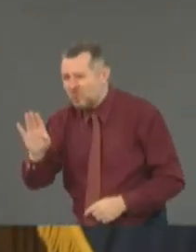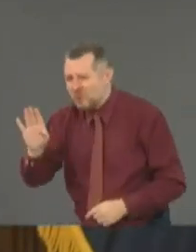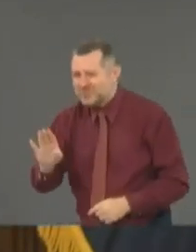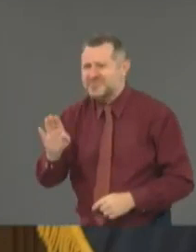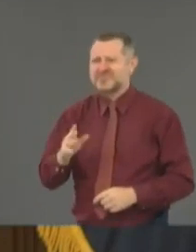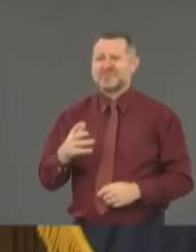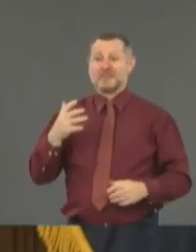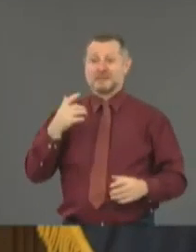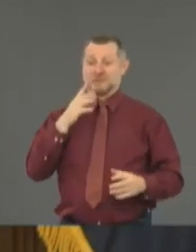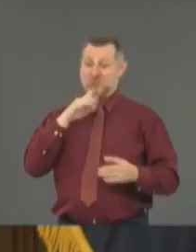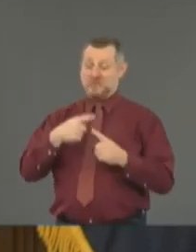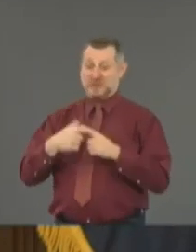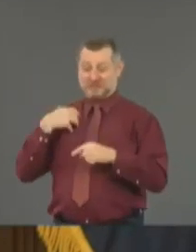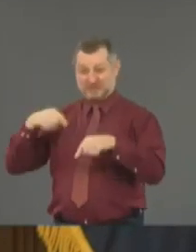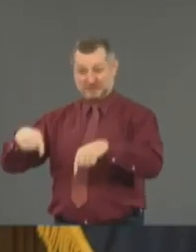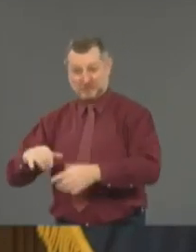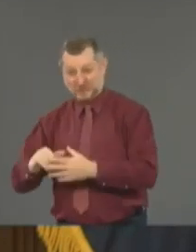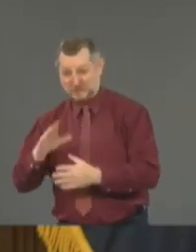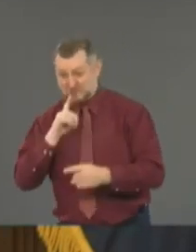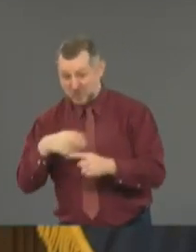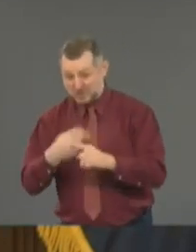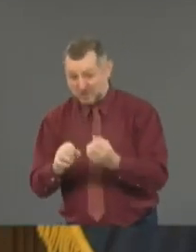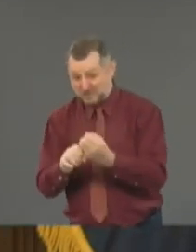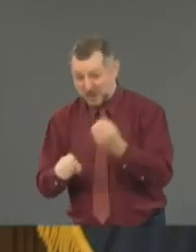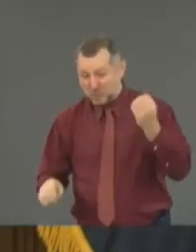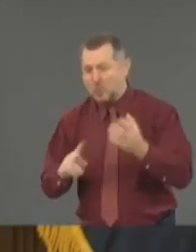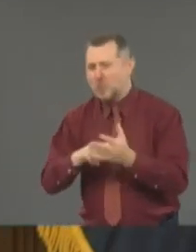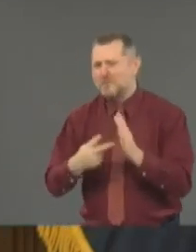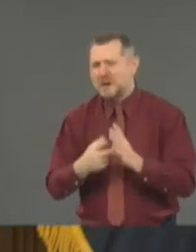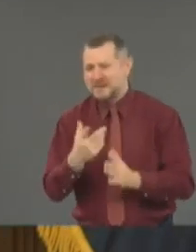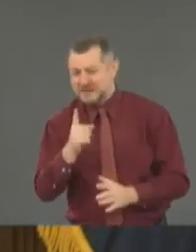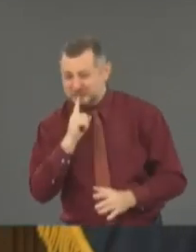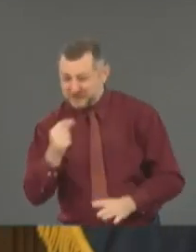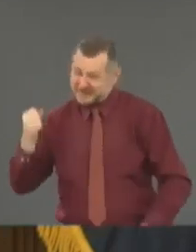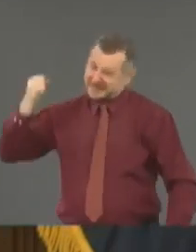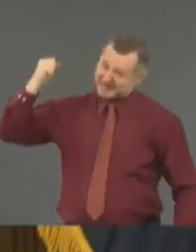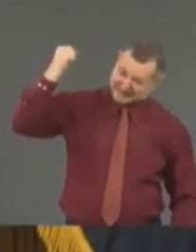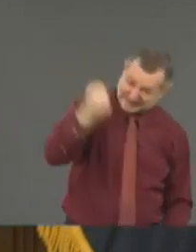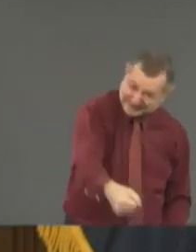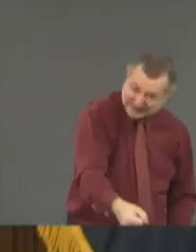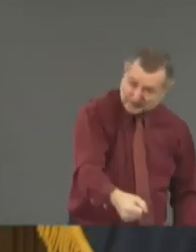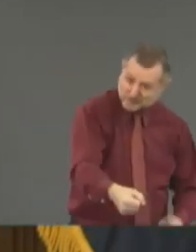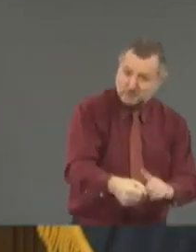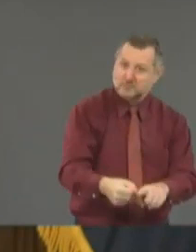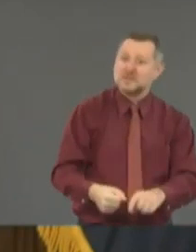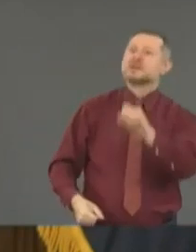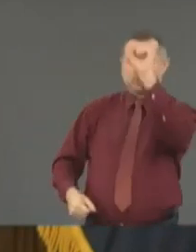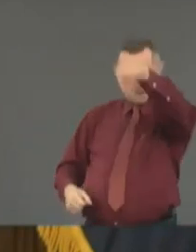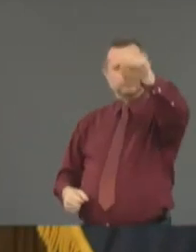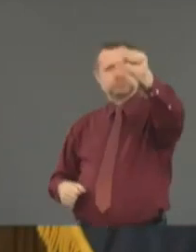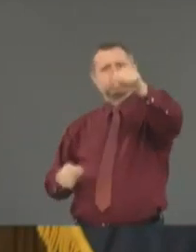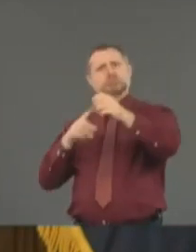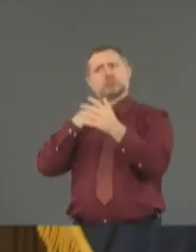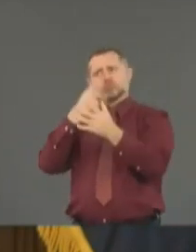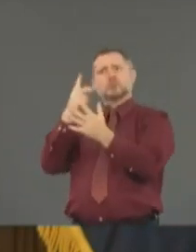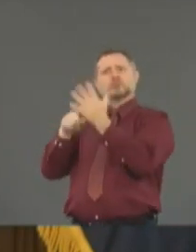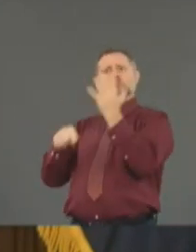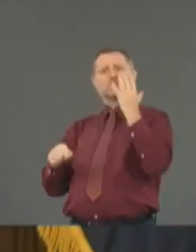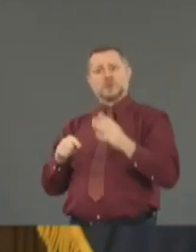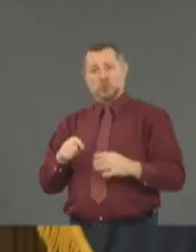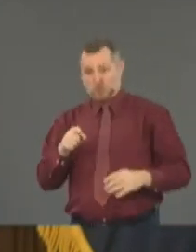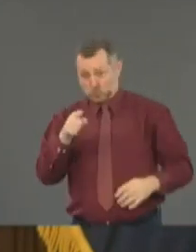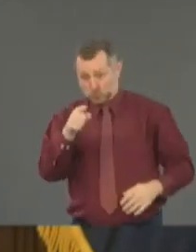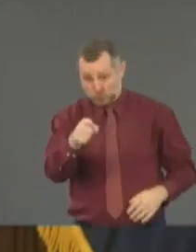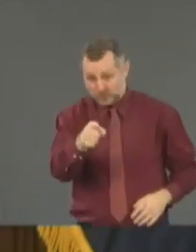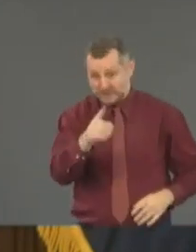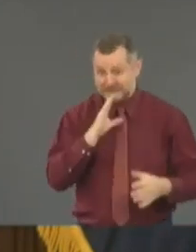baton, what does that mean? Did they hit somebody with a baton? That's what a reporting says. Your reporting says they hit somebody who didn't do